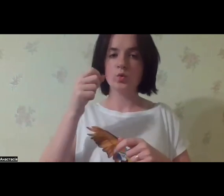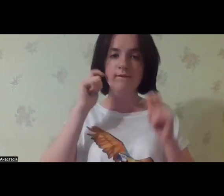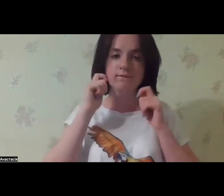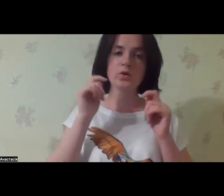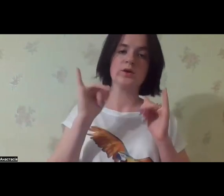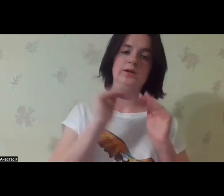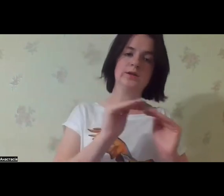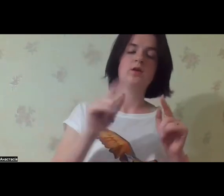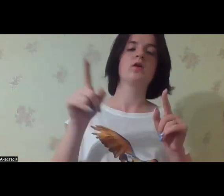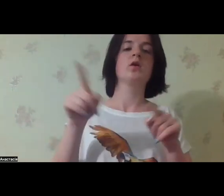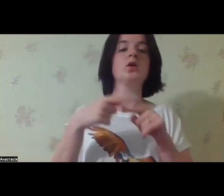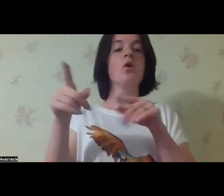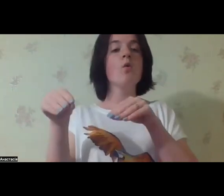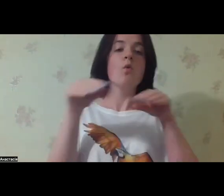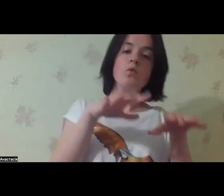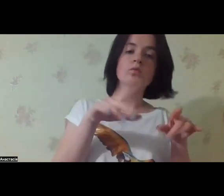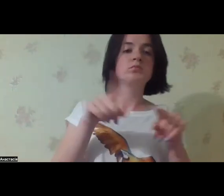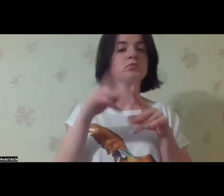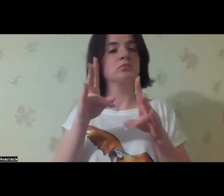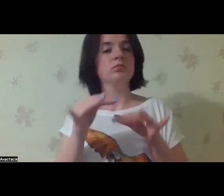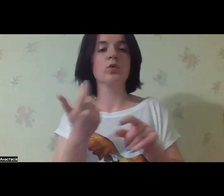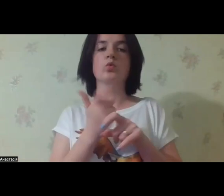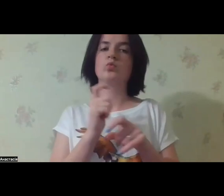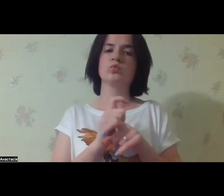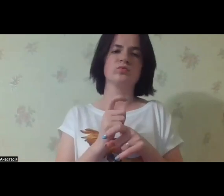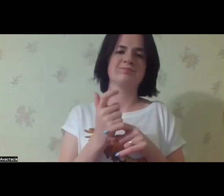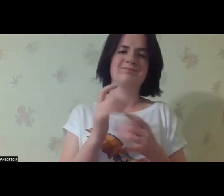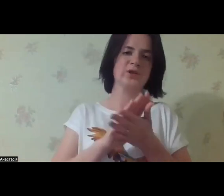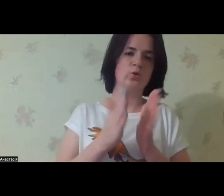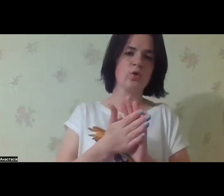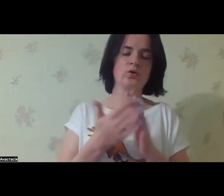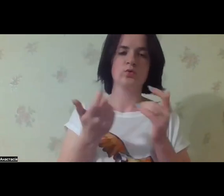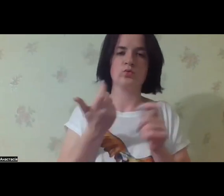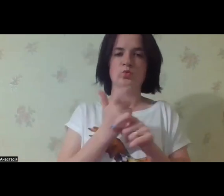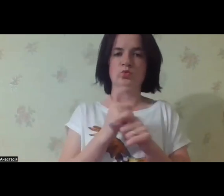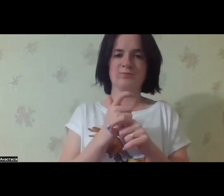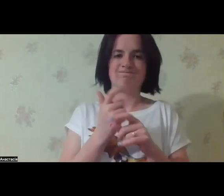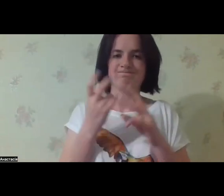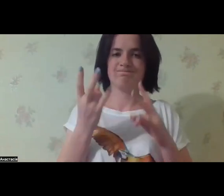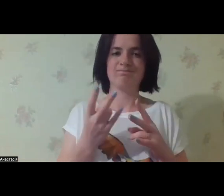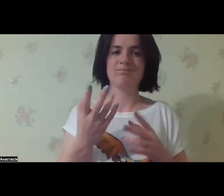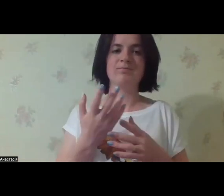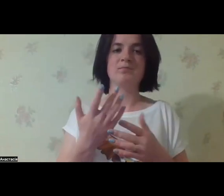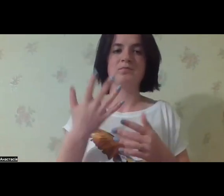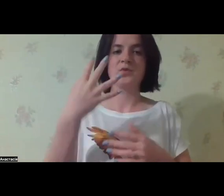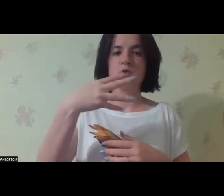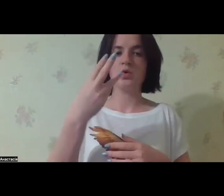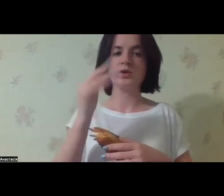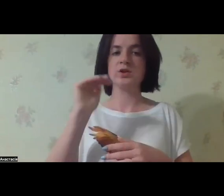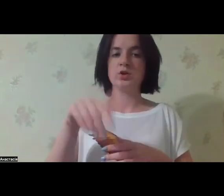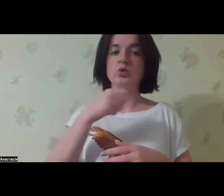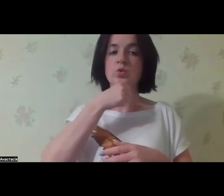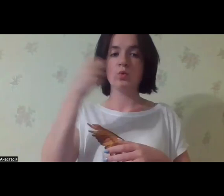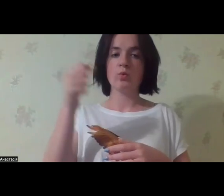conditions, living conditions of the adult people with disabilities living in the institutions, whether anyone was evacuating them. The situation is critical.